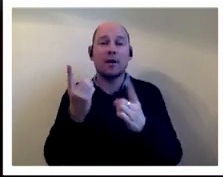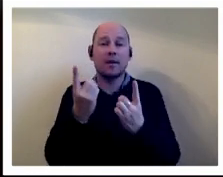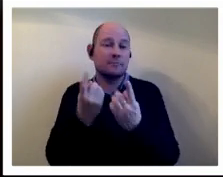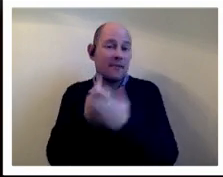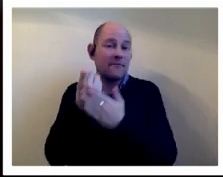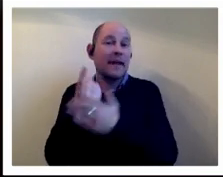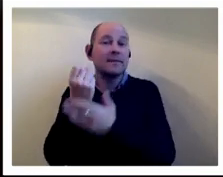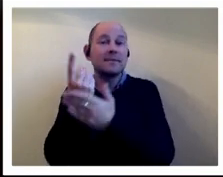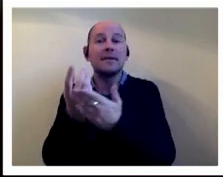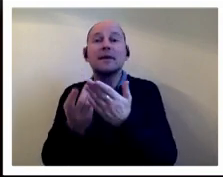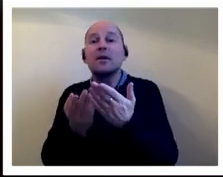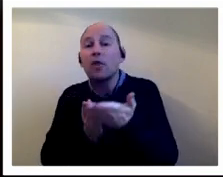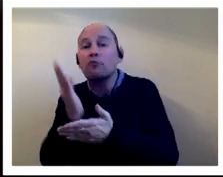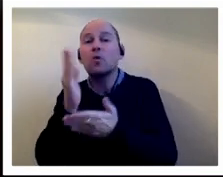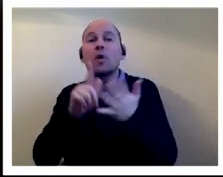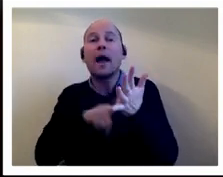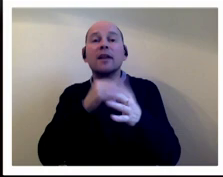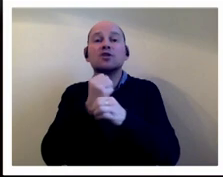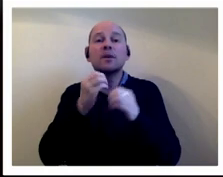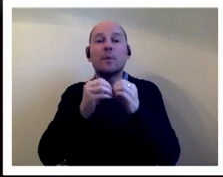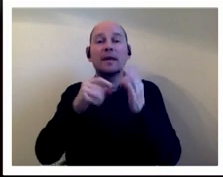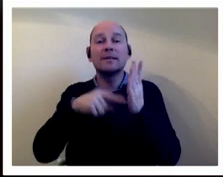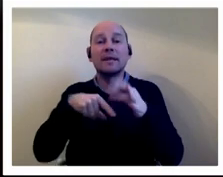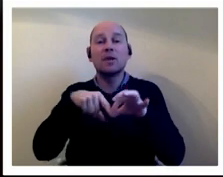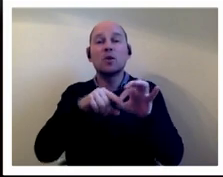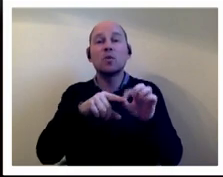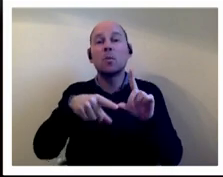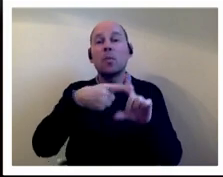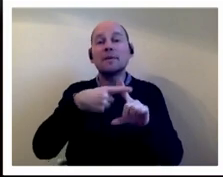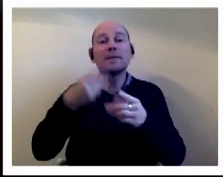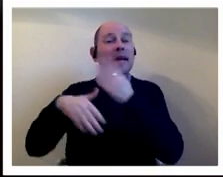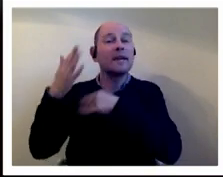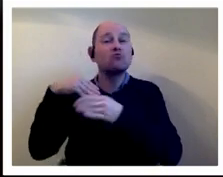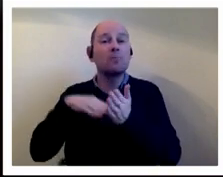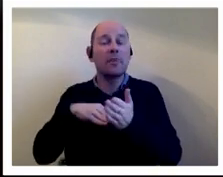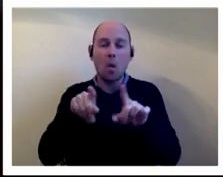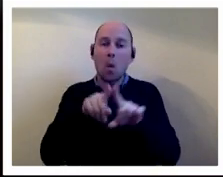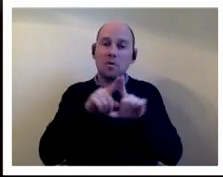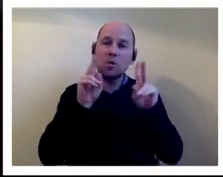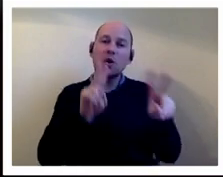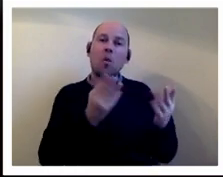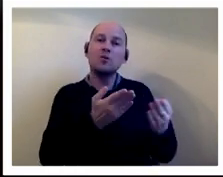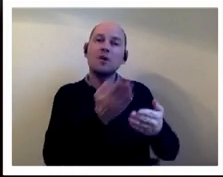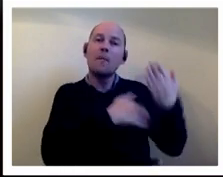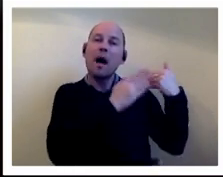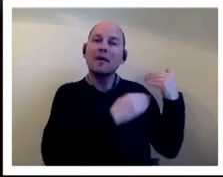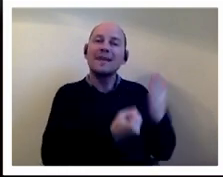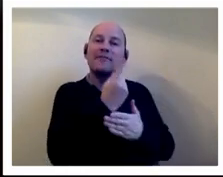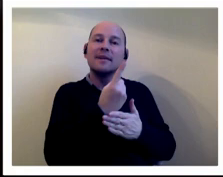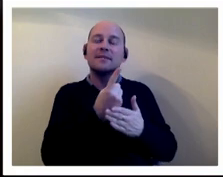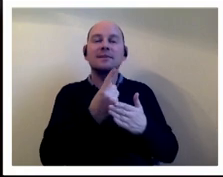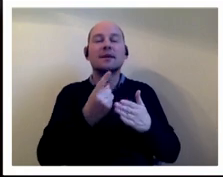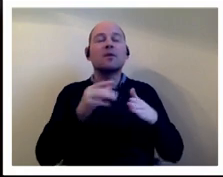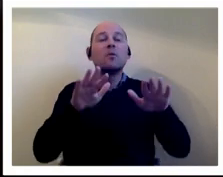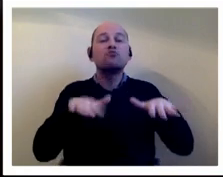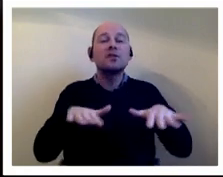during lgbtq plus history month which you might be interested in and you can also watch past events on the british library player and you